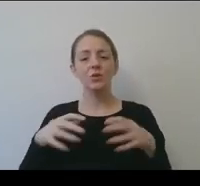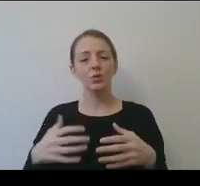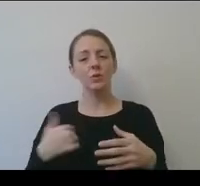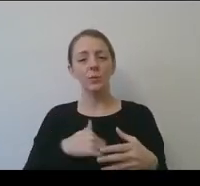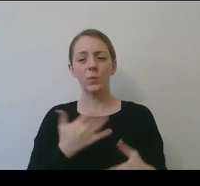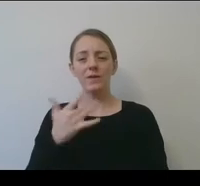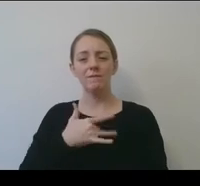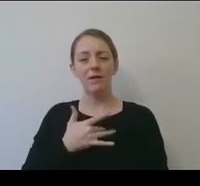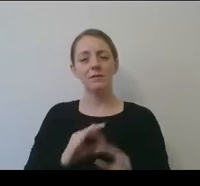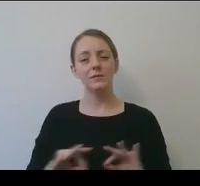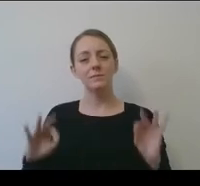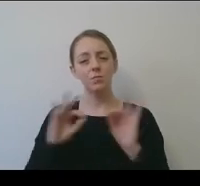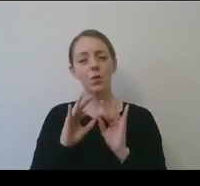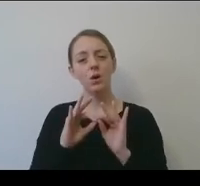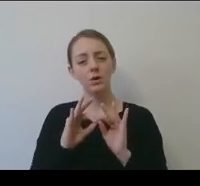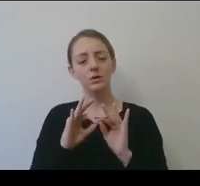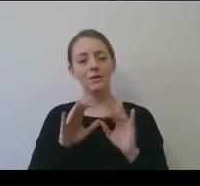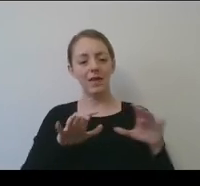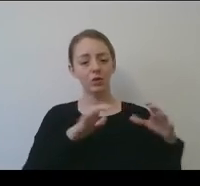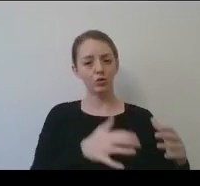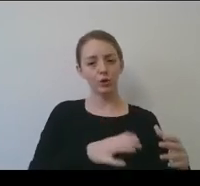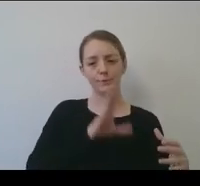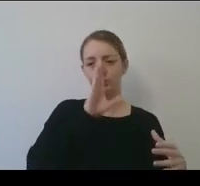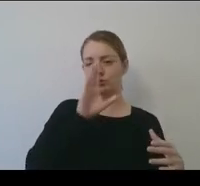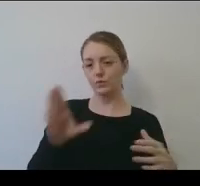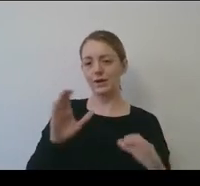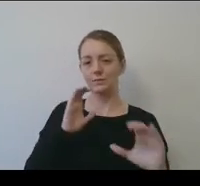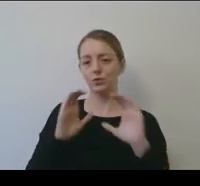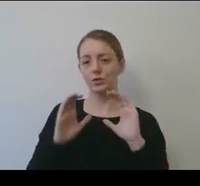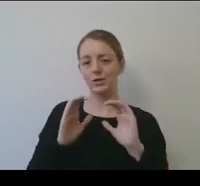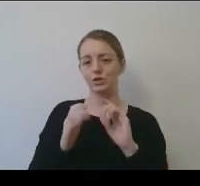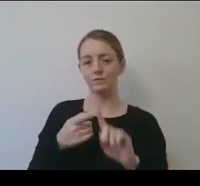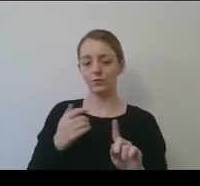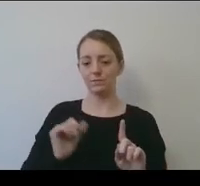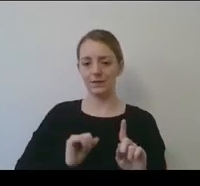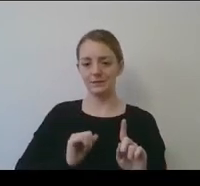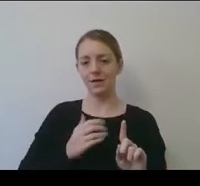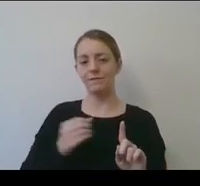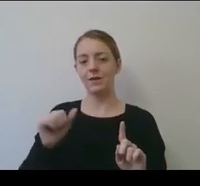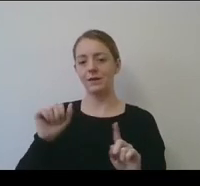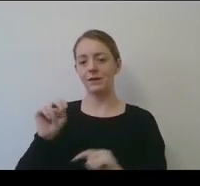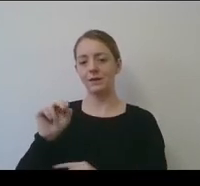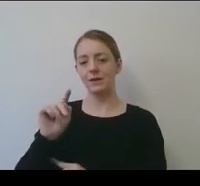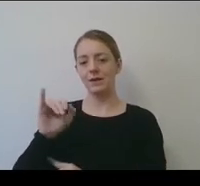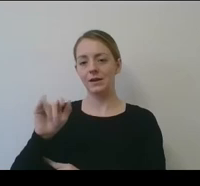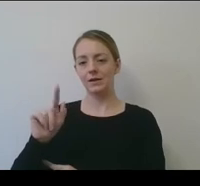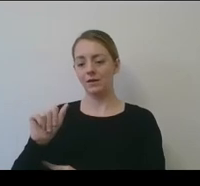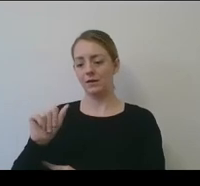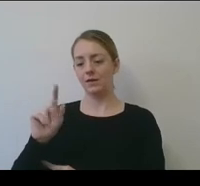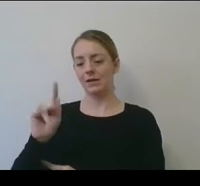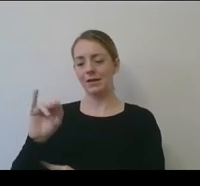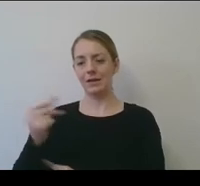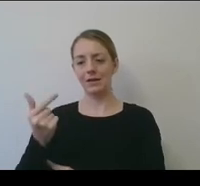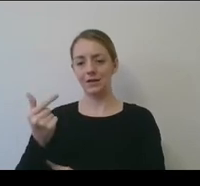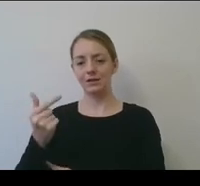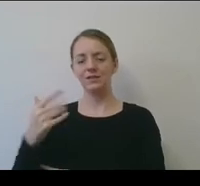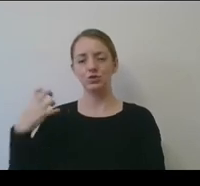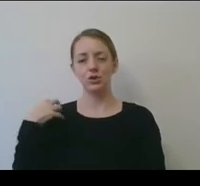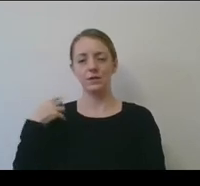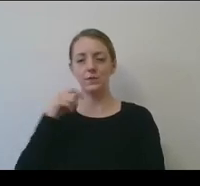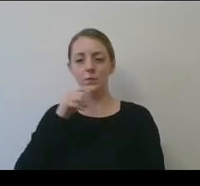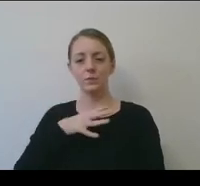that they had direct communication from myself and Nina King, the chair of the Women's Basketball Committee, to allow them to ask